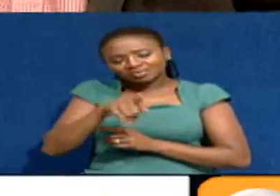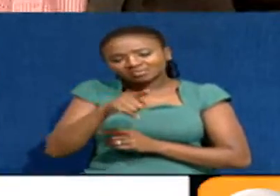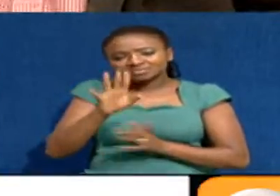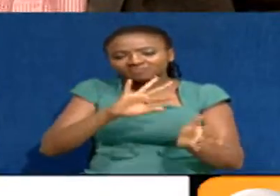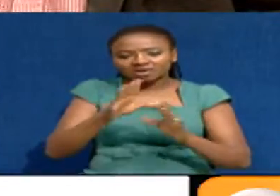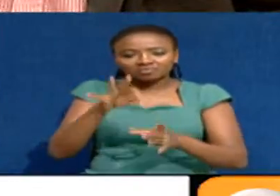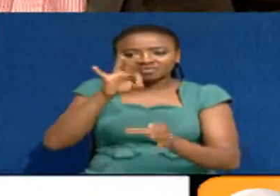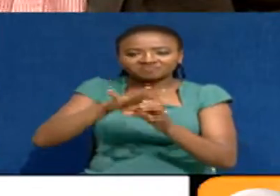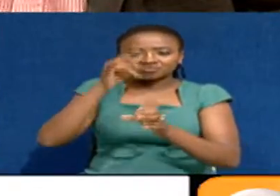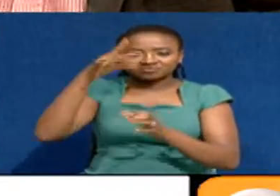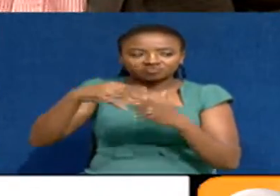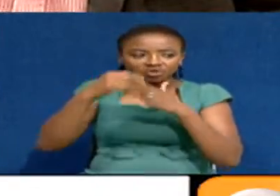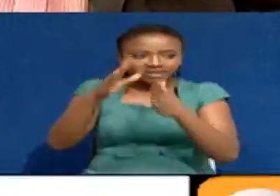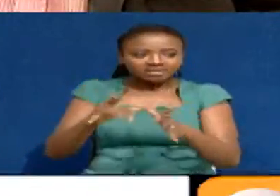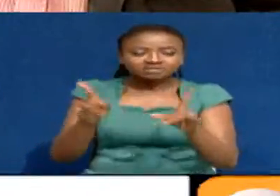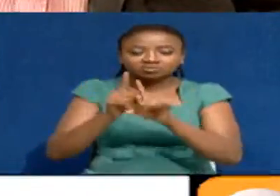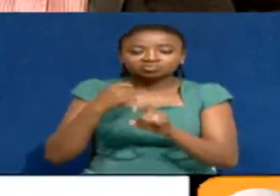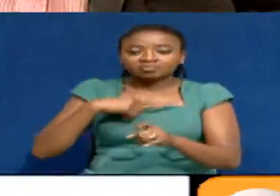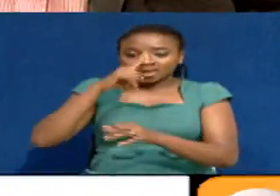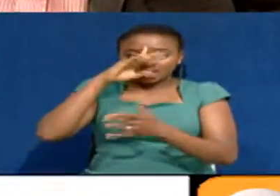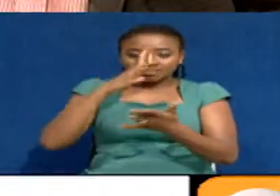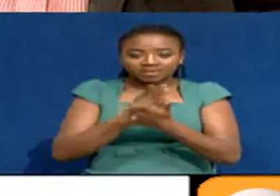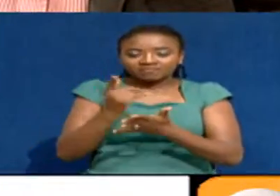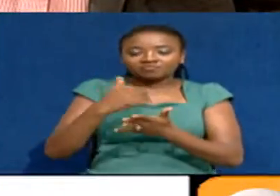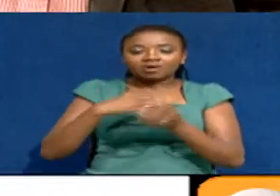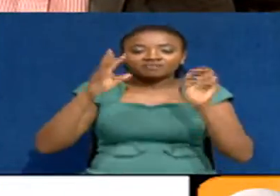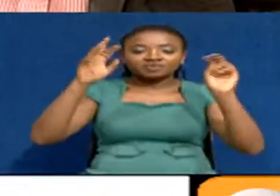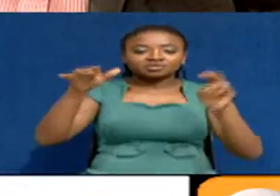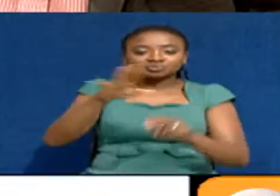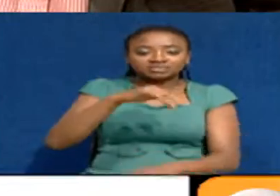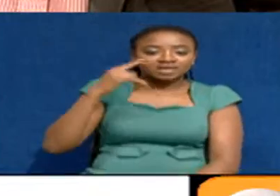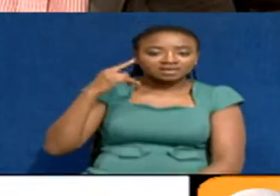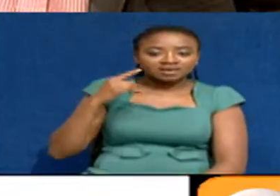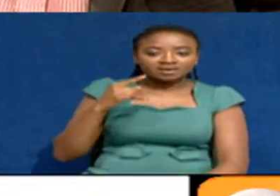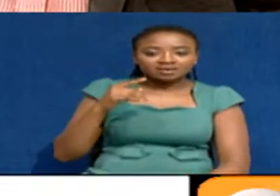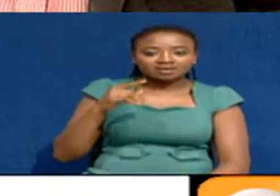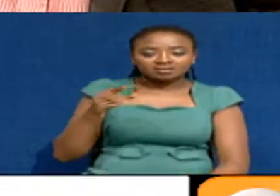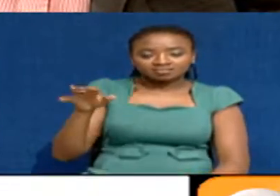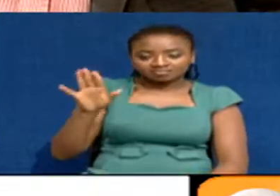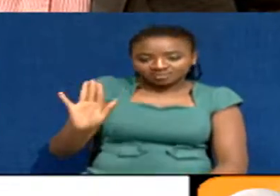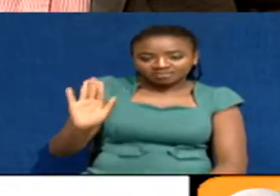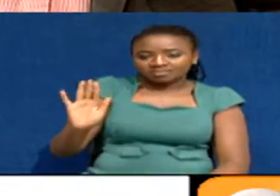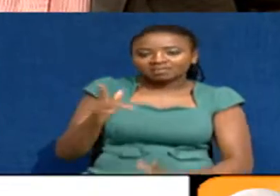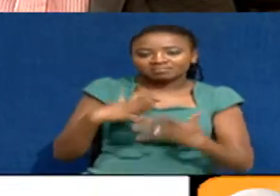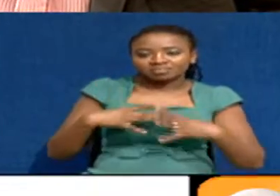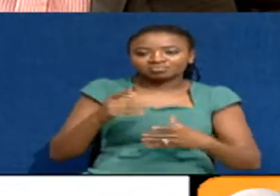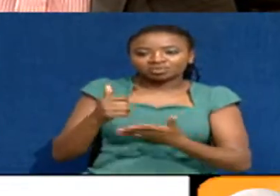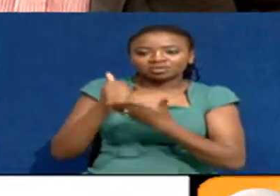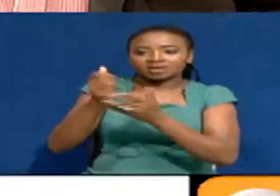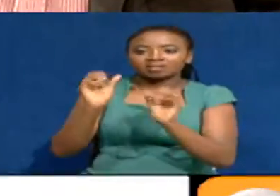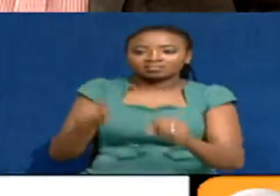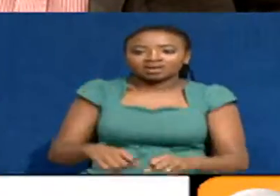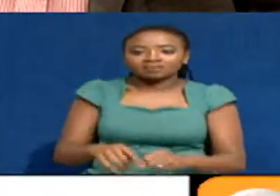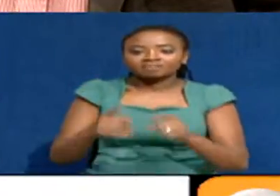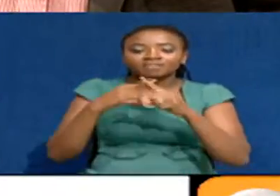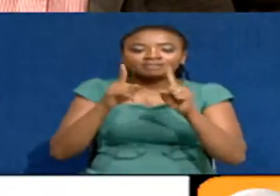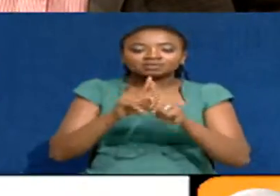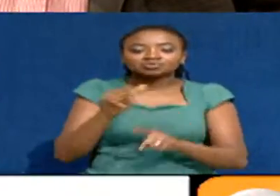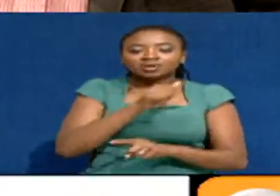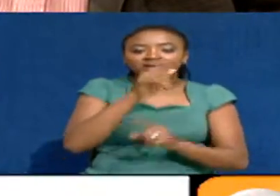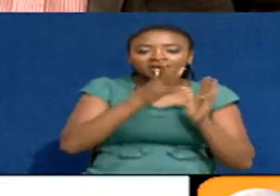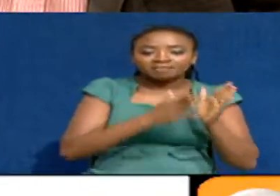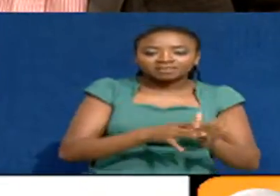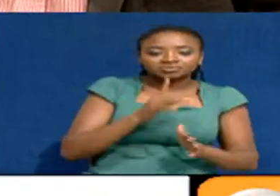them, and I believe that you have issues in Madeira that your people can help you with. Secondly, Mugidhu Mugai said